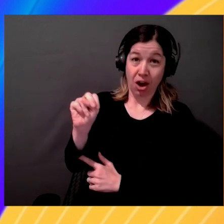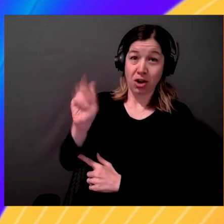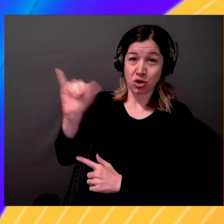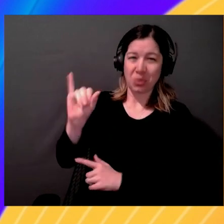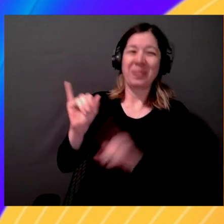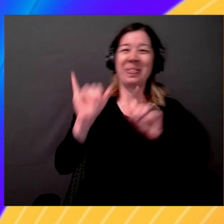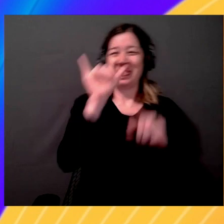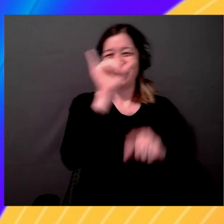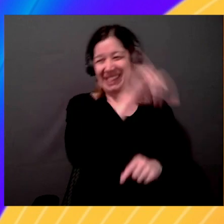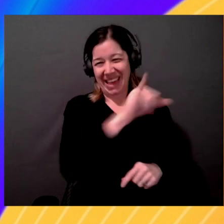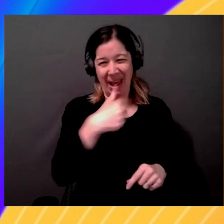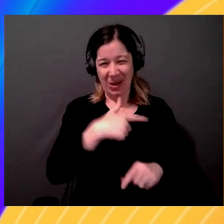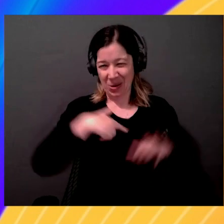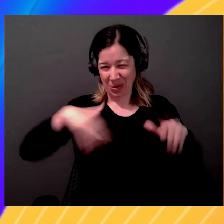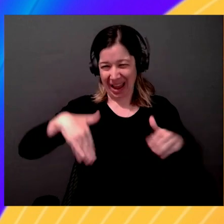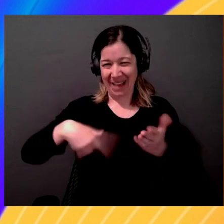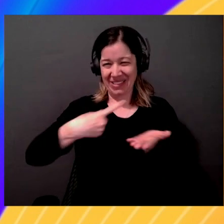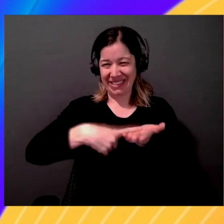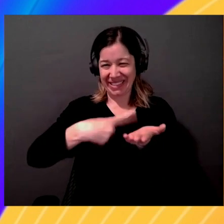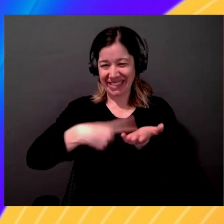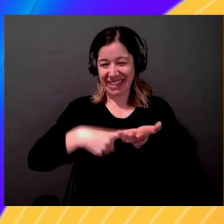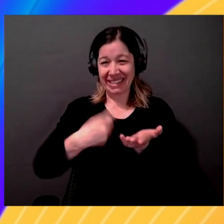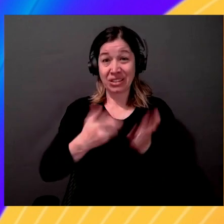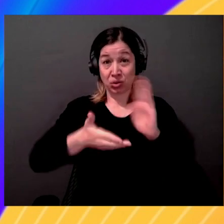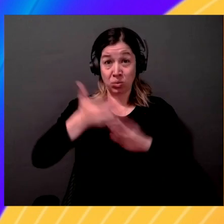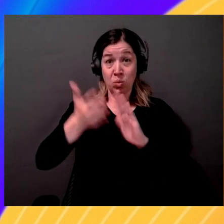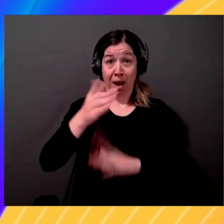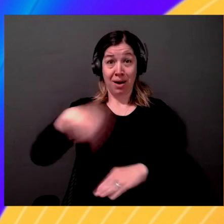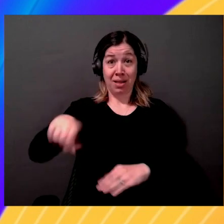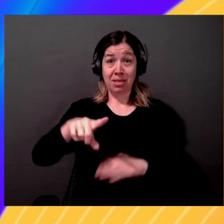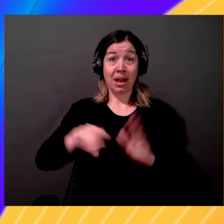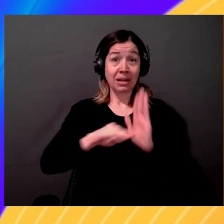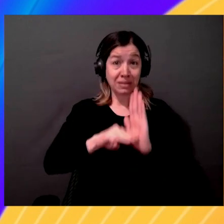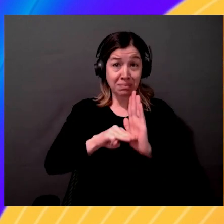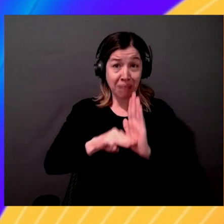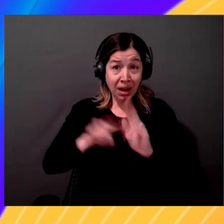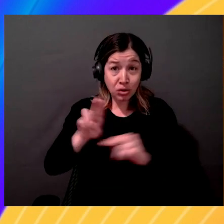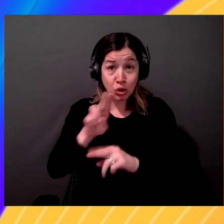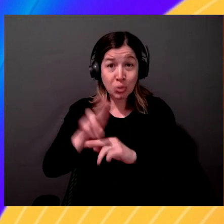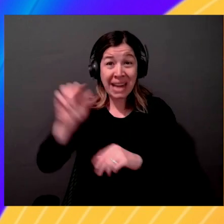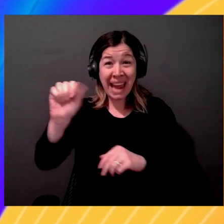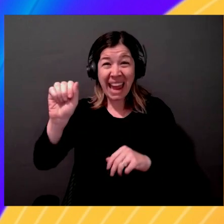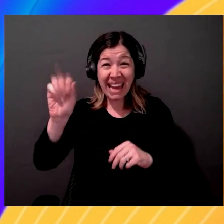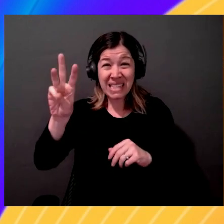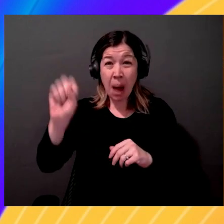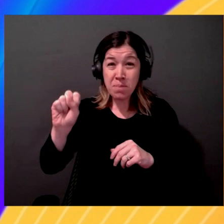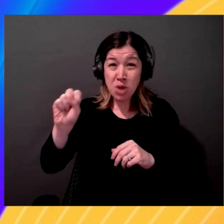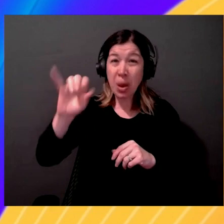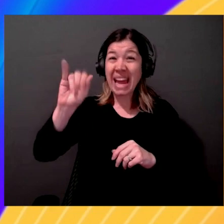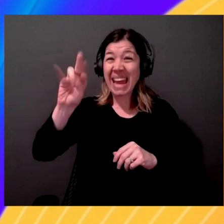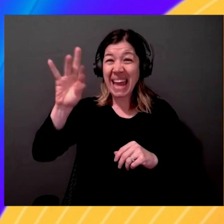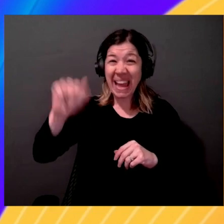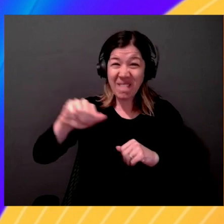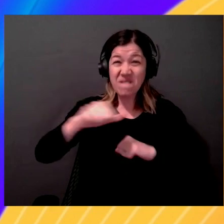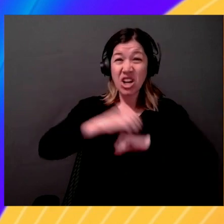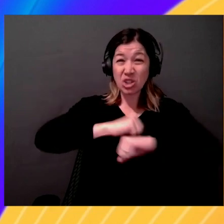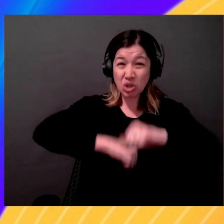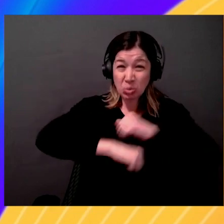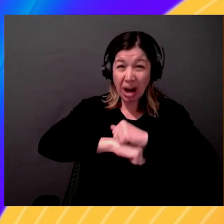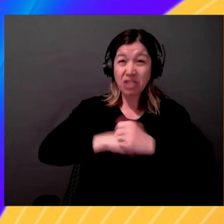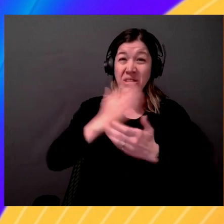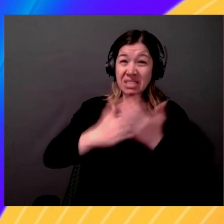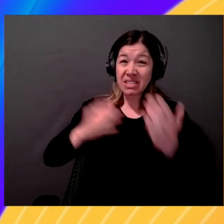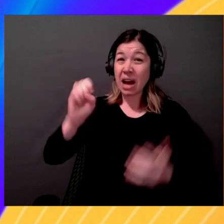earlier, which is running these models using AWS infrastructure, especially our custom Silicon, Inferentia and Tranium,